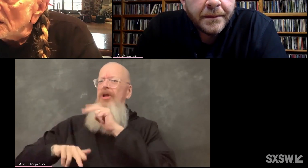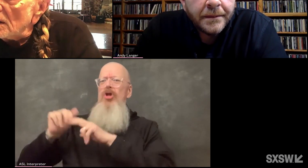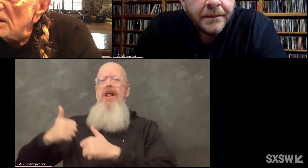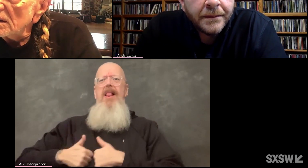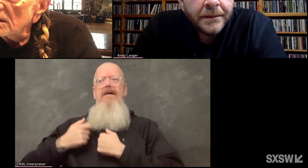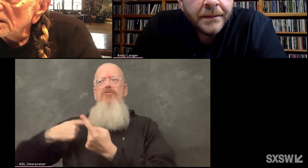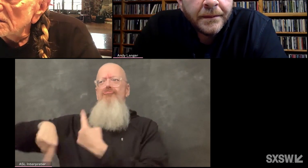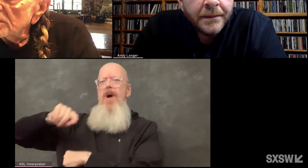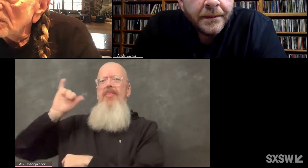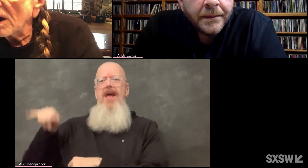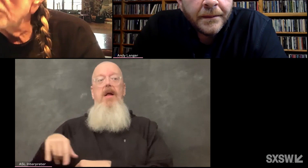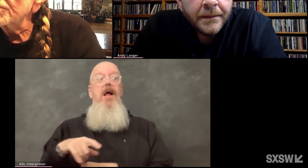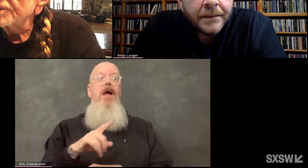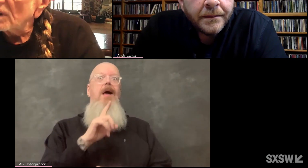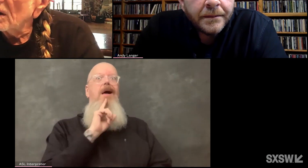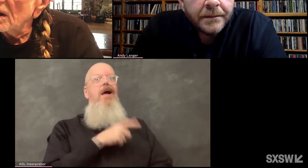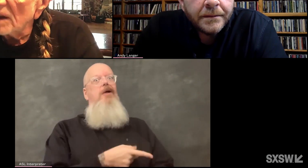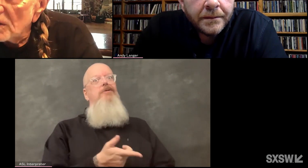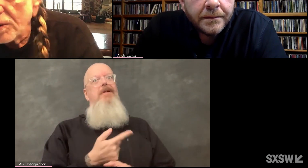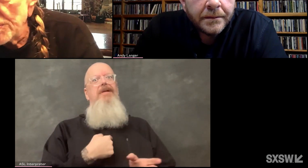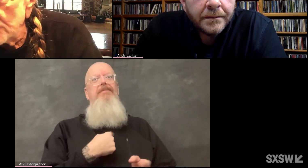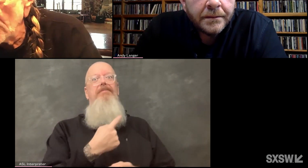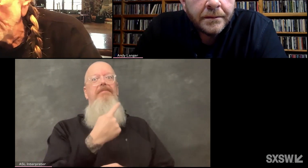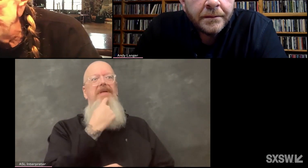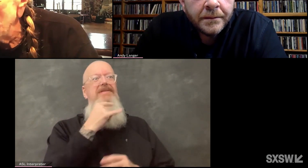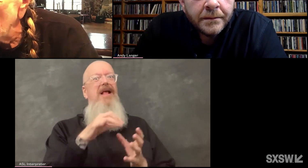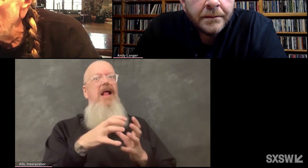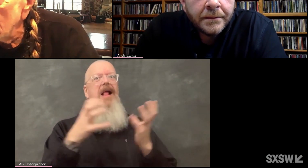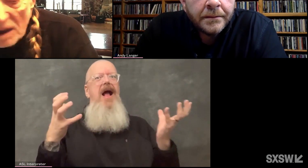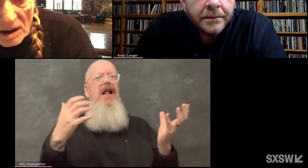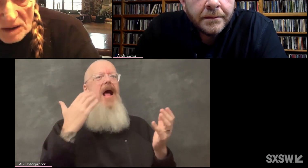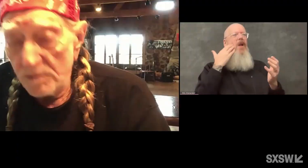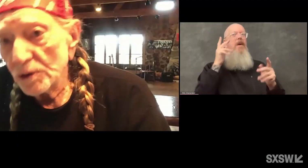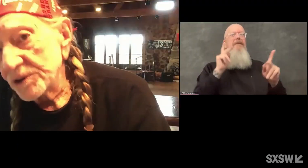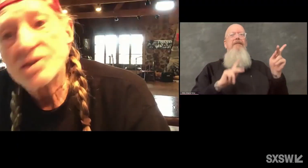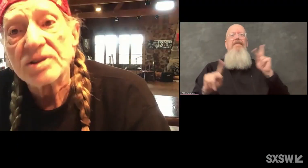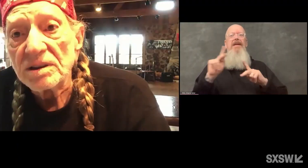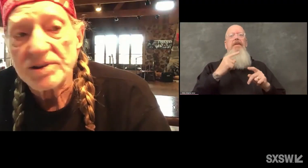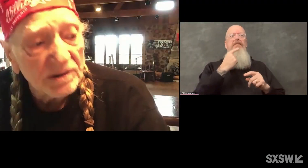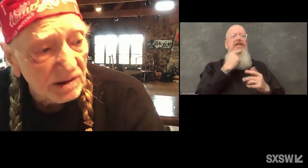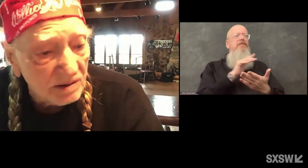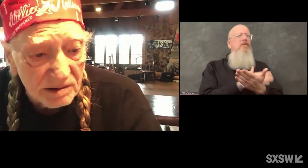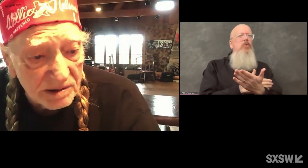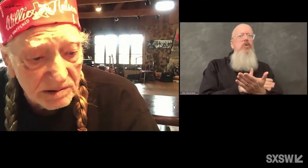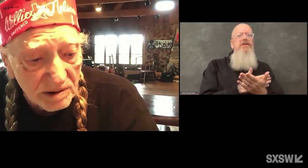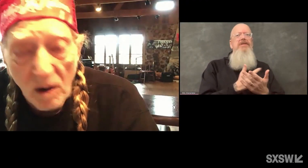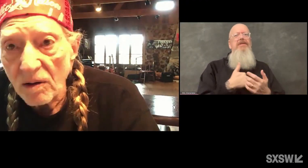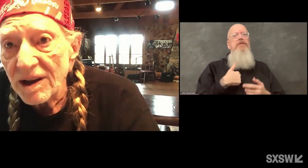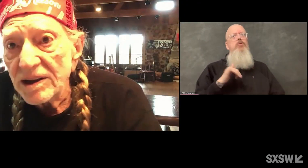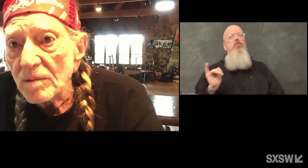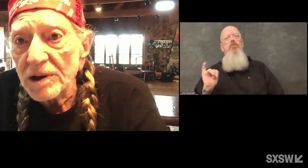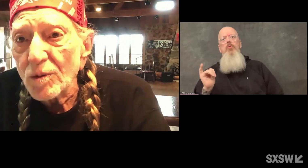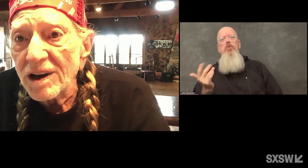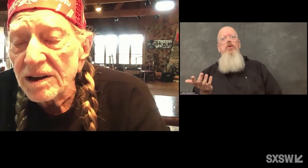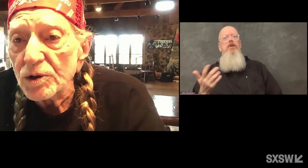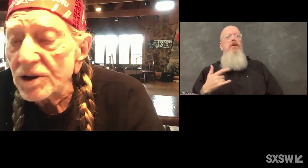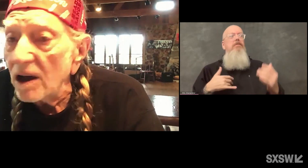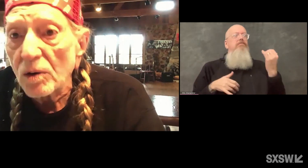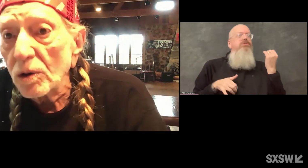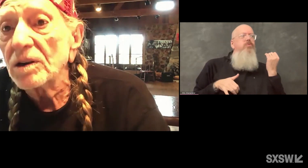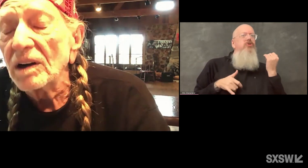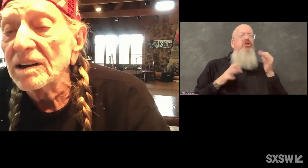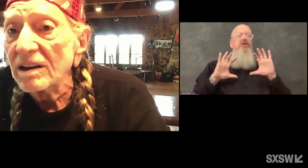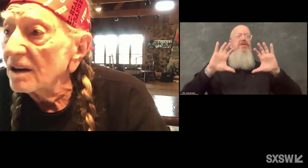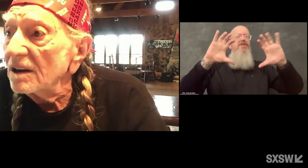And, you know, I miss it a lot. I know the people miss it a lot. The musicians, all the help. Everybody